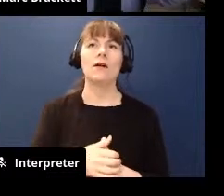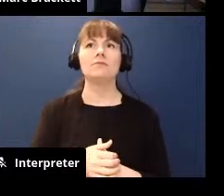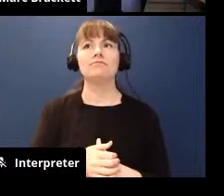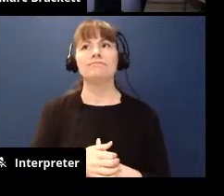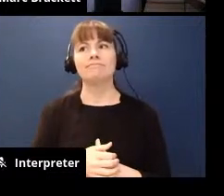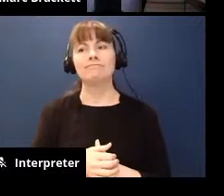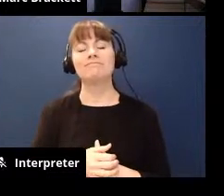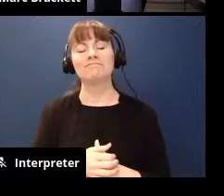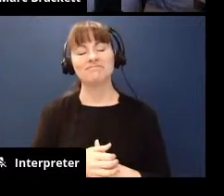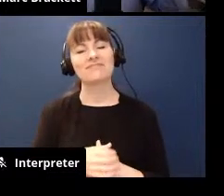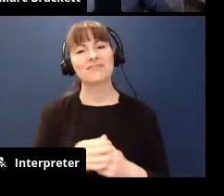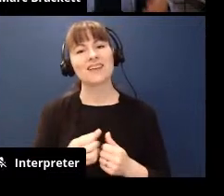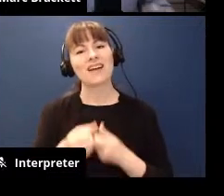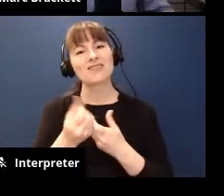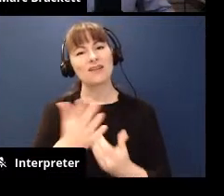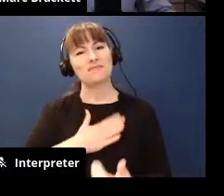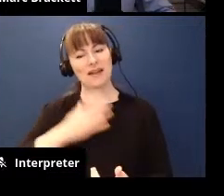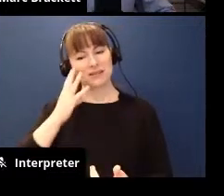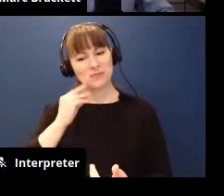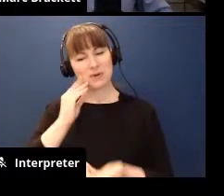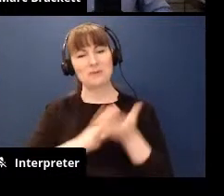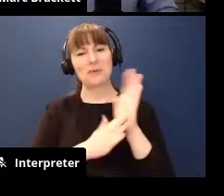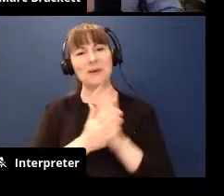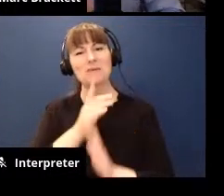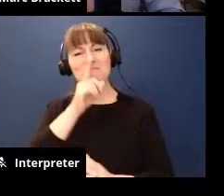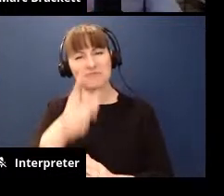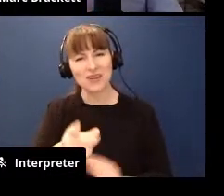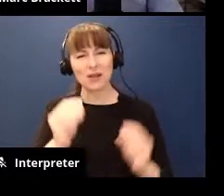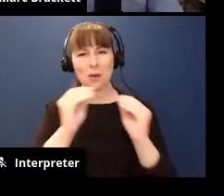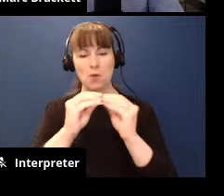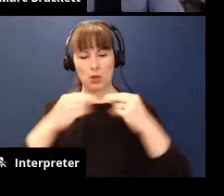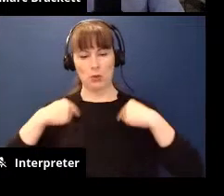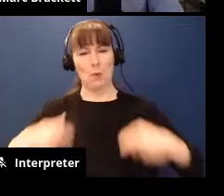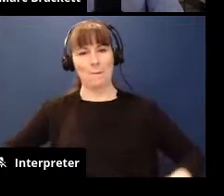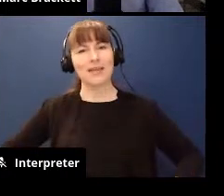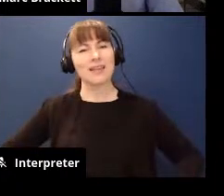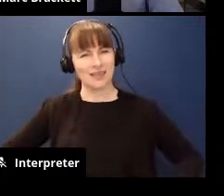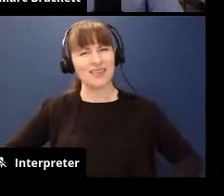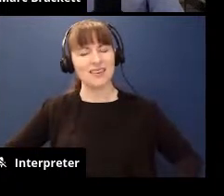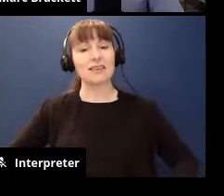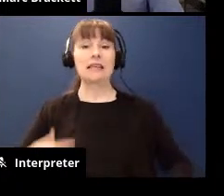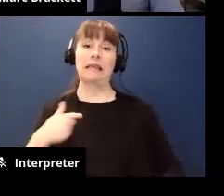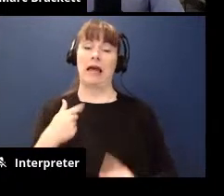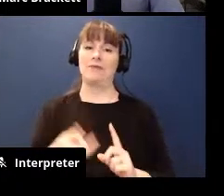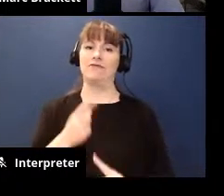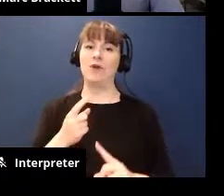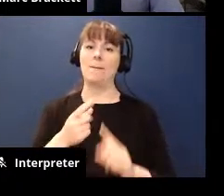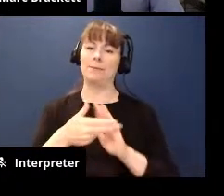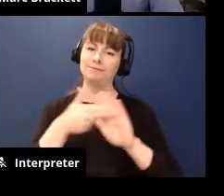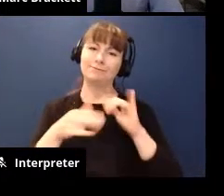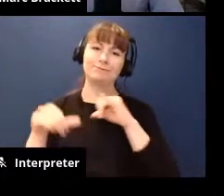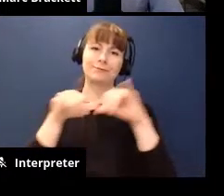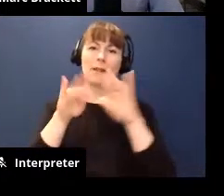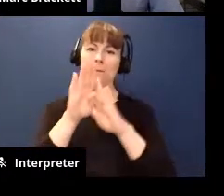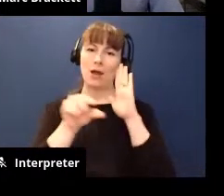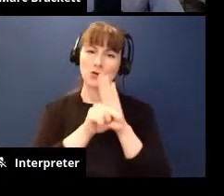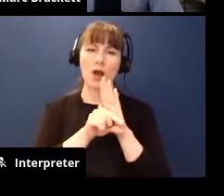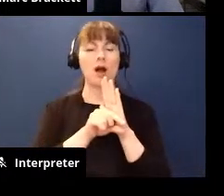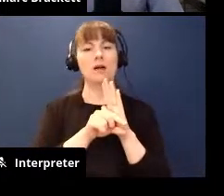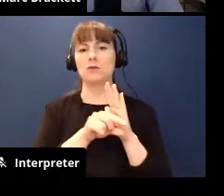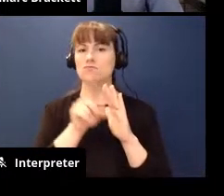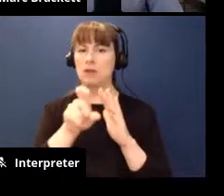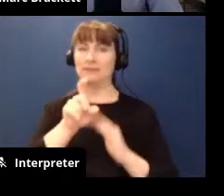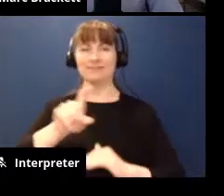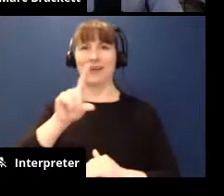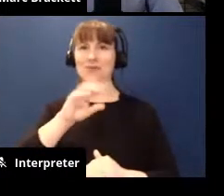it humanizes the experience for me and i think that i come from you know the stereotypical background where you know you have to